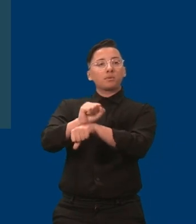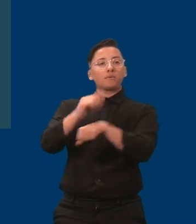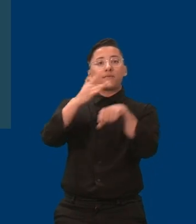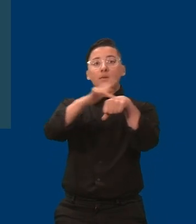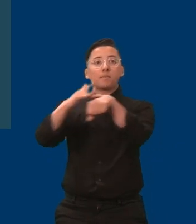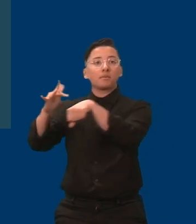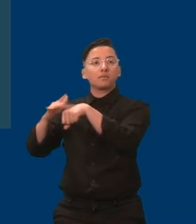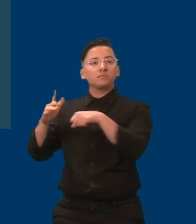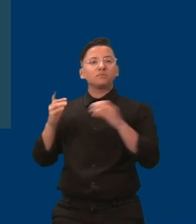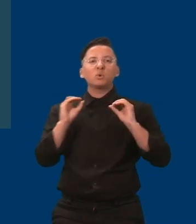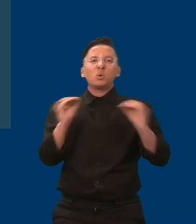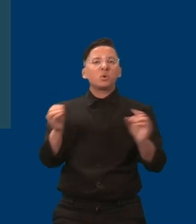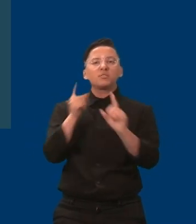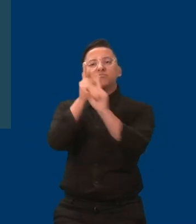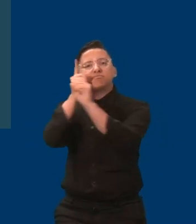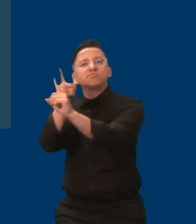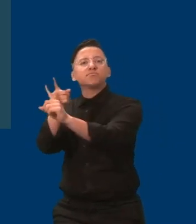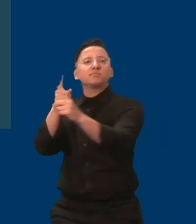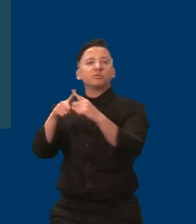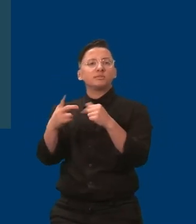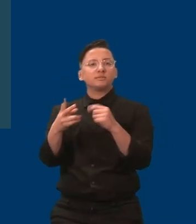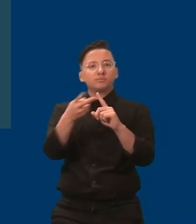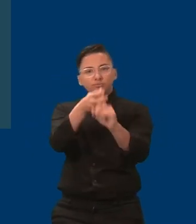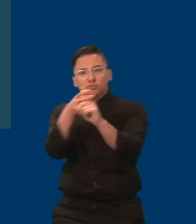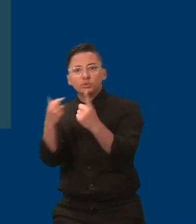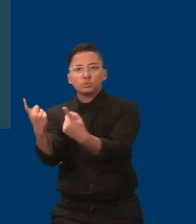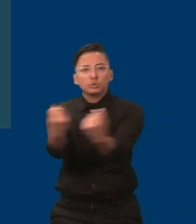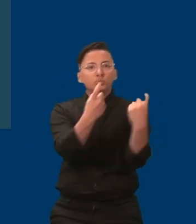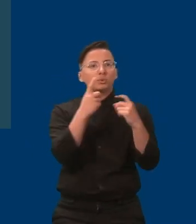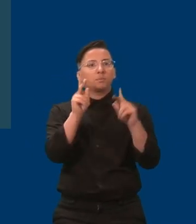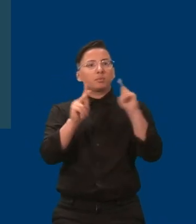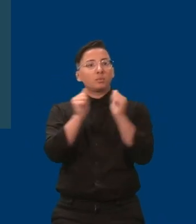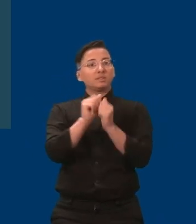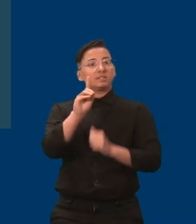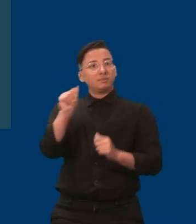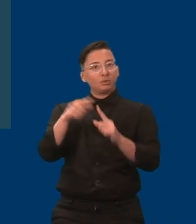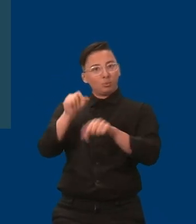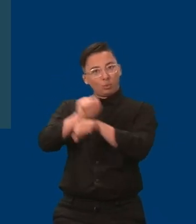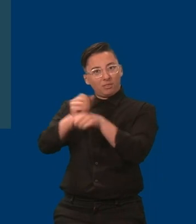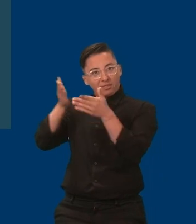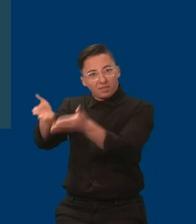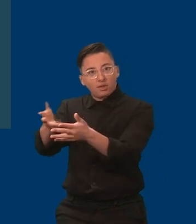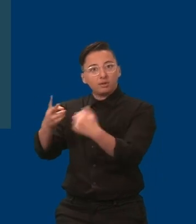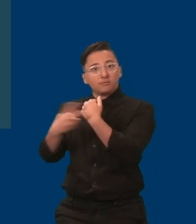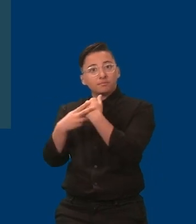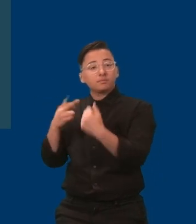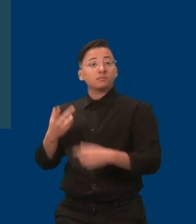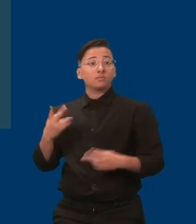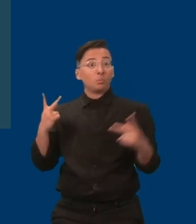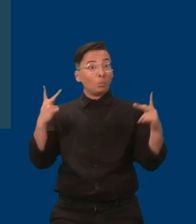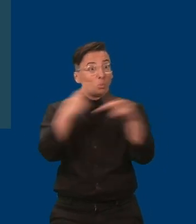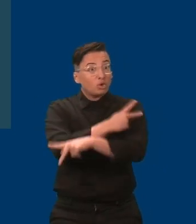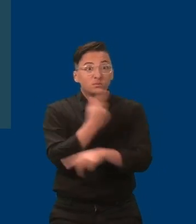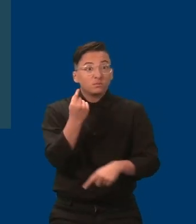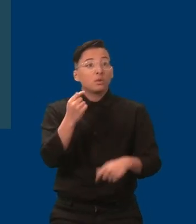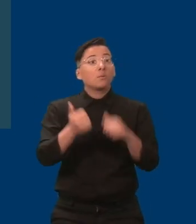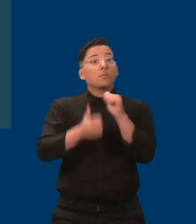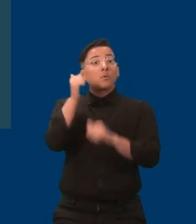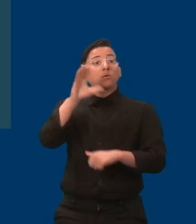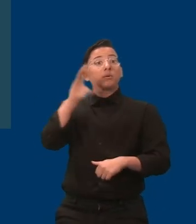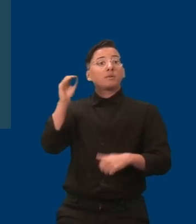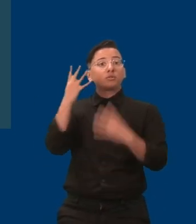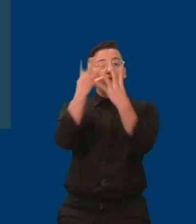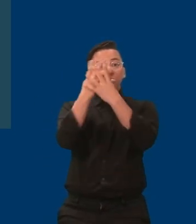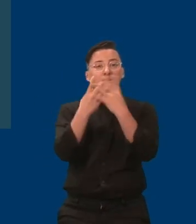On the contrary, most employers systematically screen out or pass over applicants with disabilities, despite this being